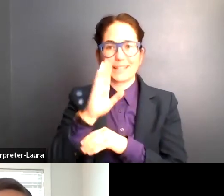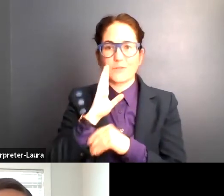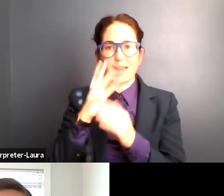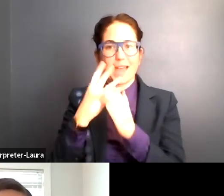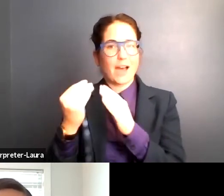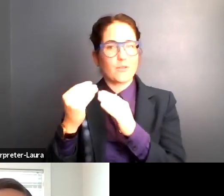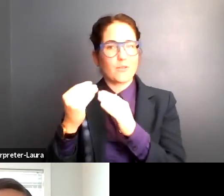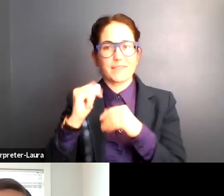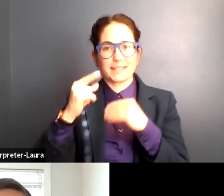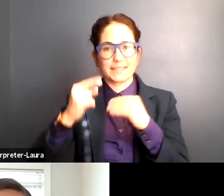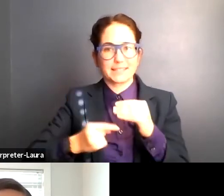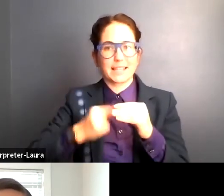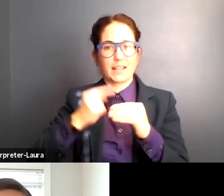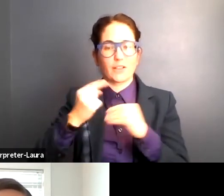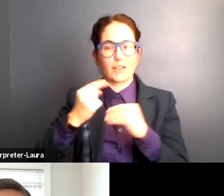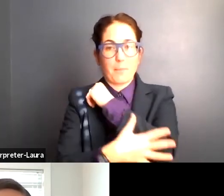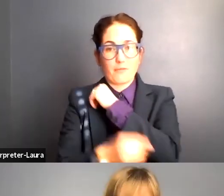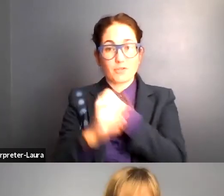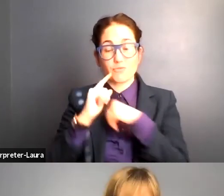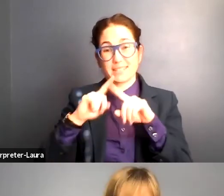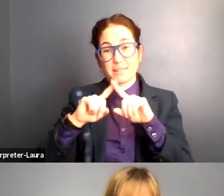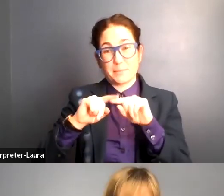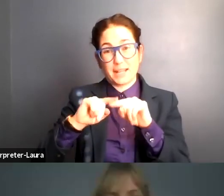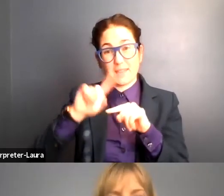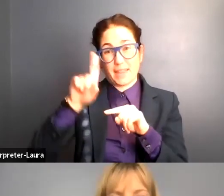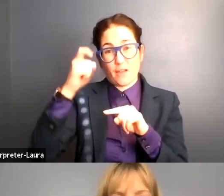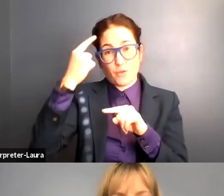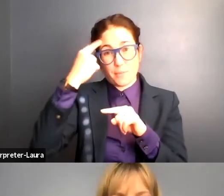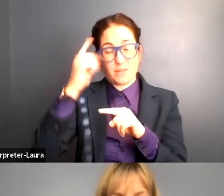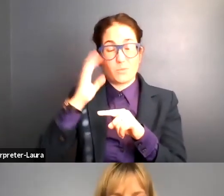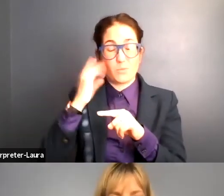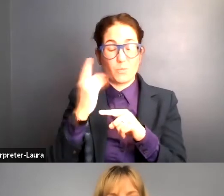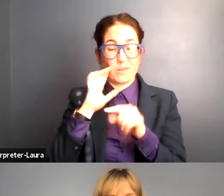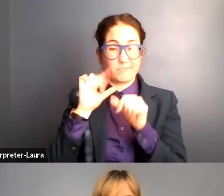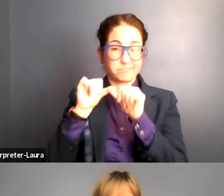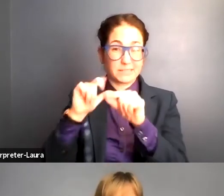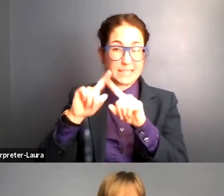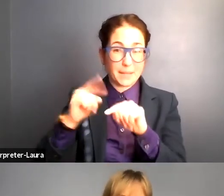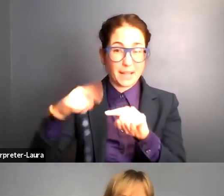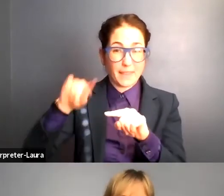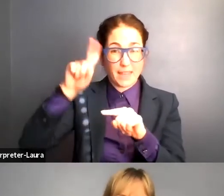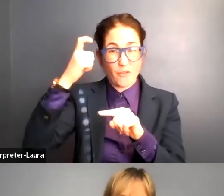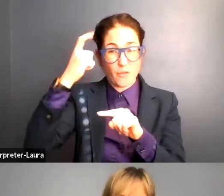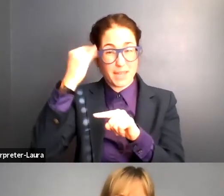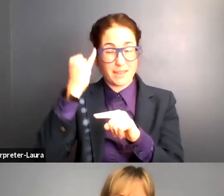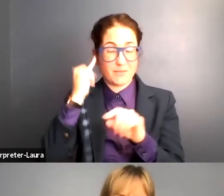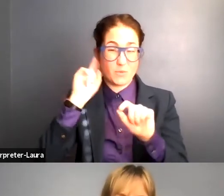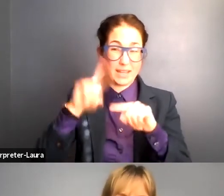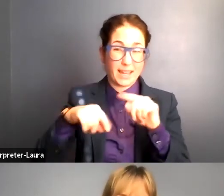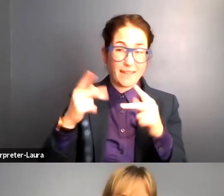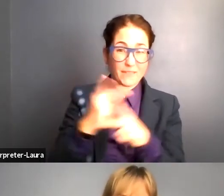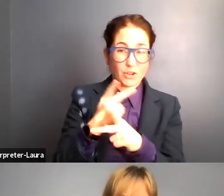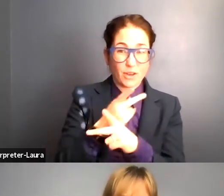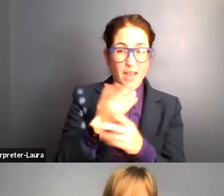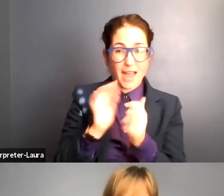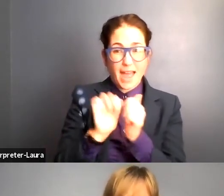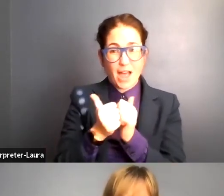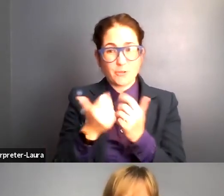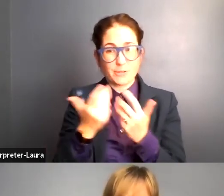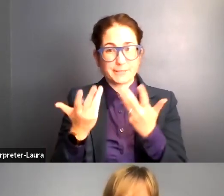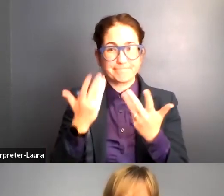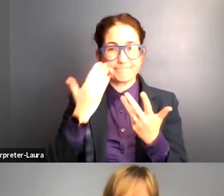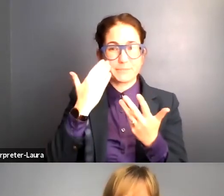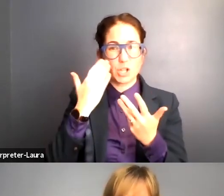of poverty and depending on the government, if we can't figure out ways to create an,